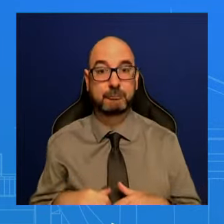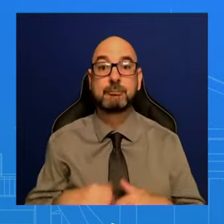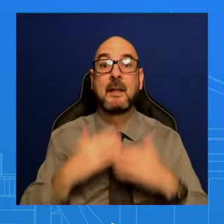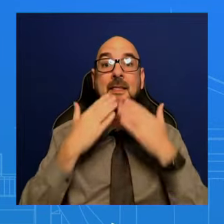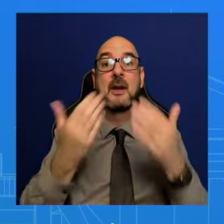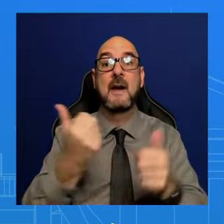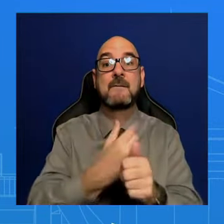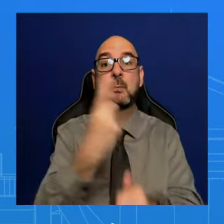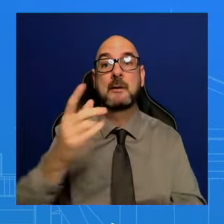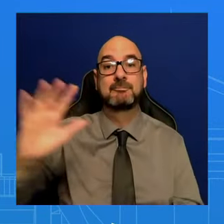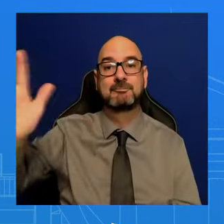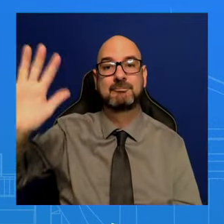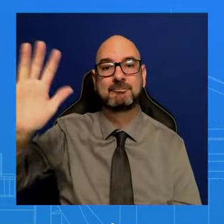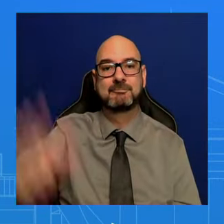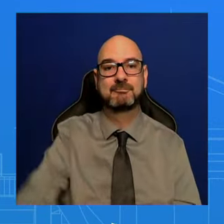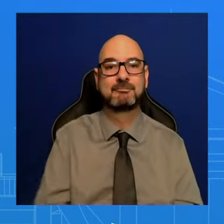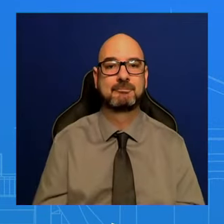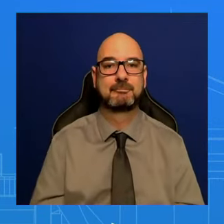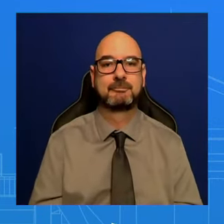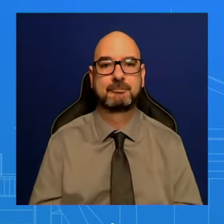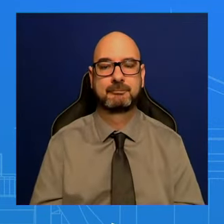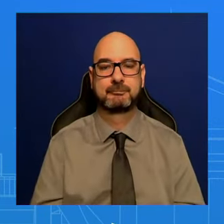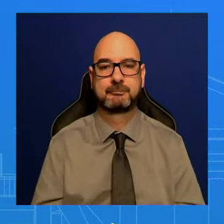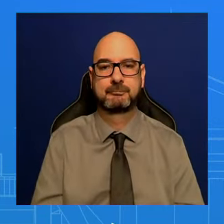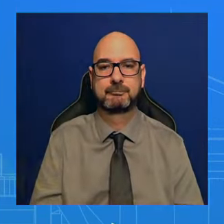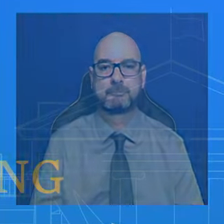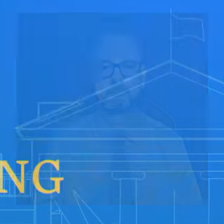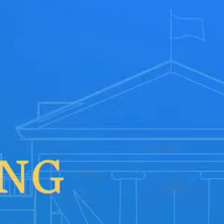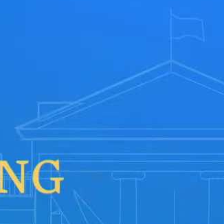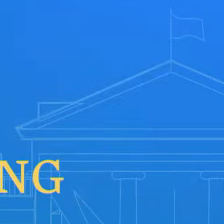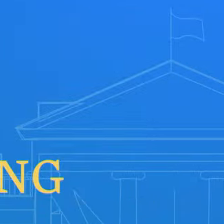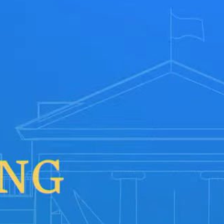you. You